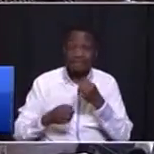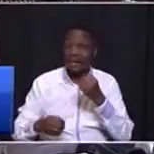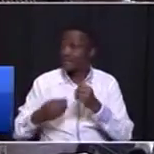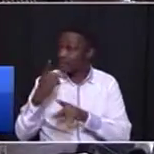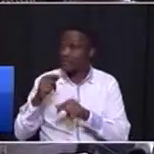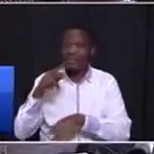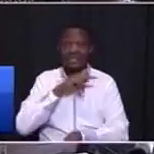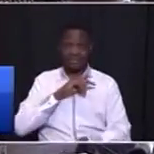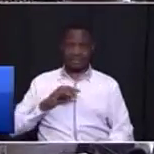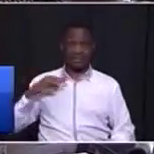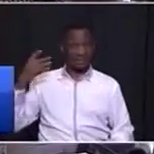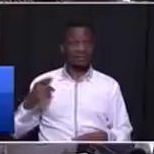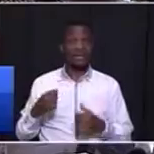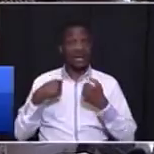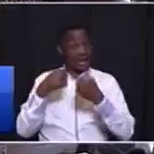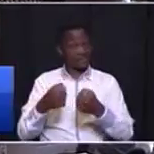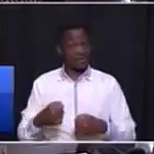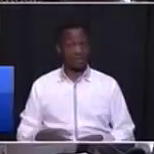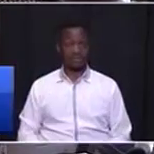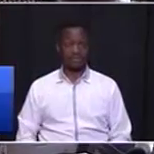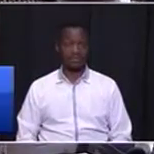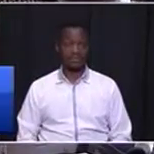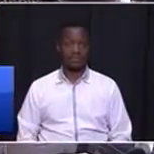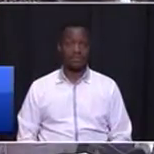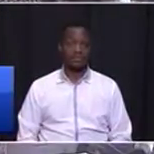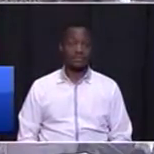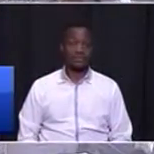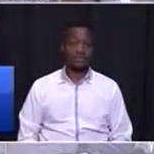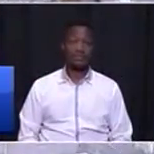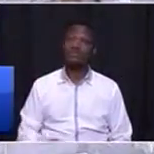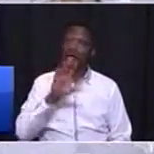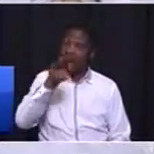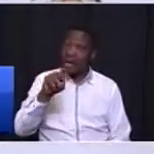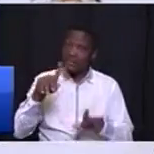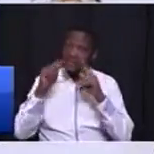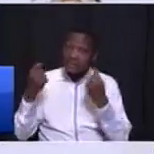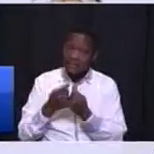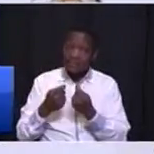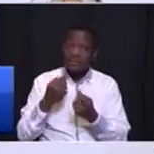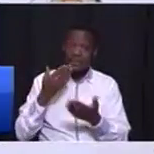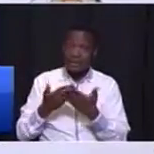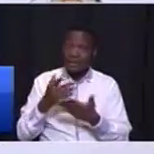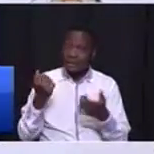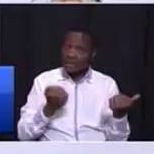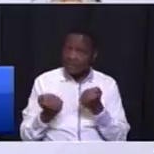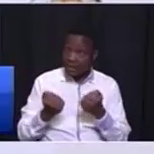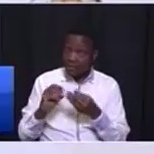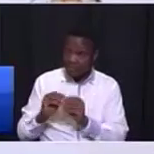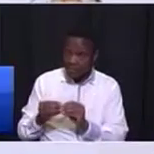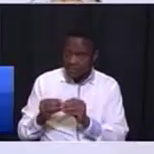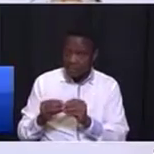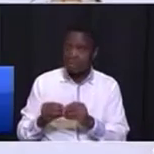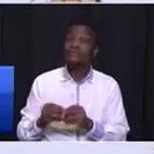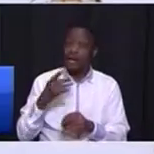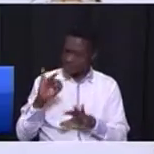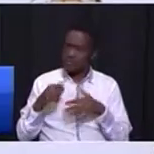premiers I drive some of the oldest I got them there I asked my team can this car be fixed I still